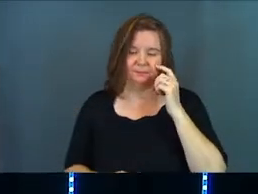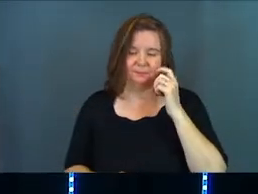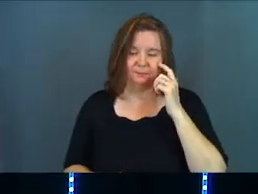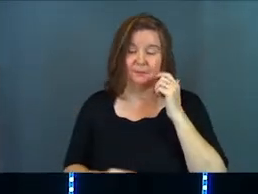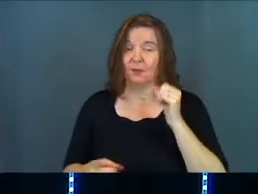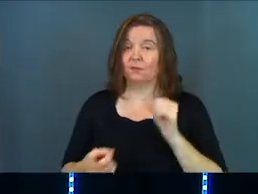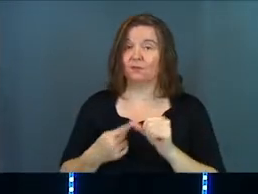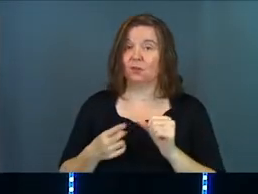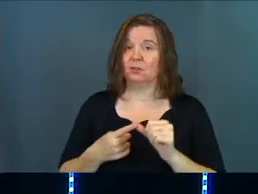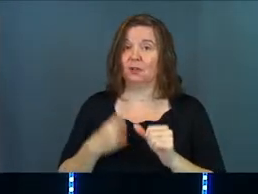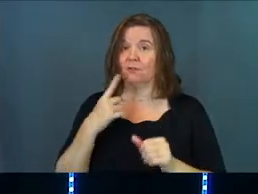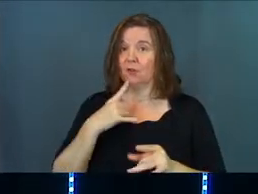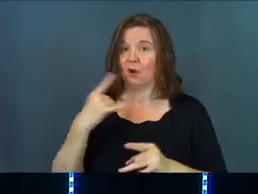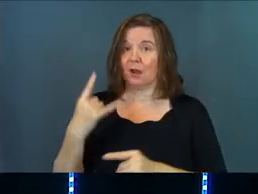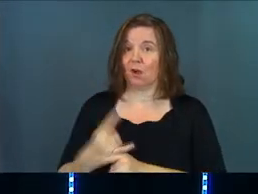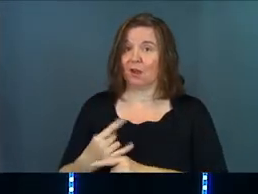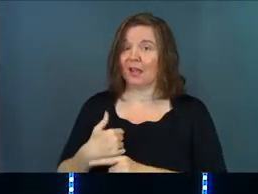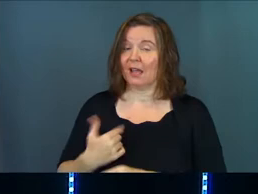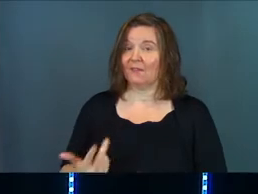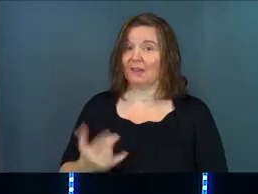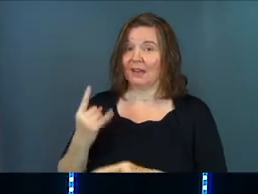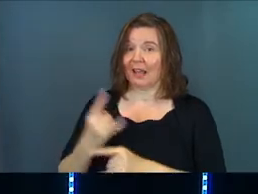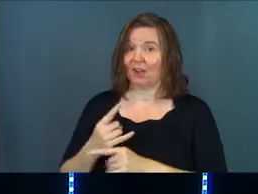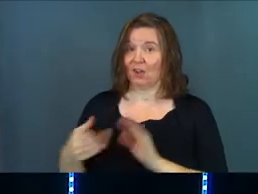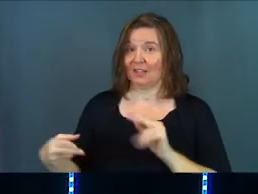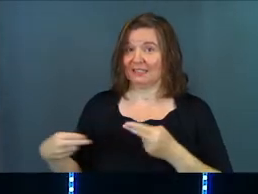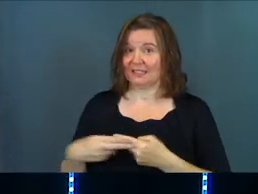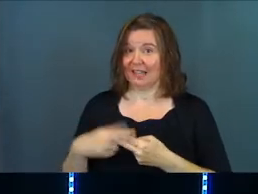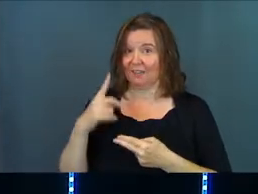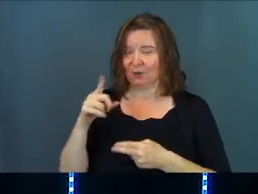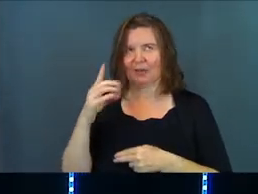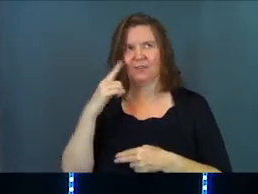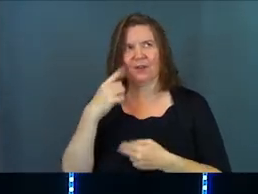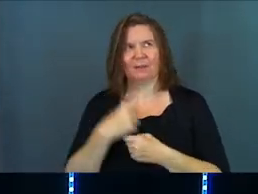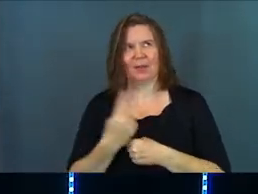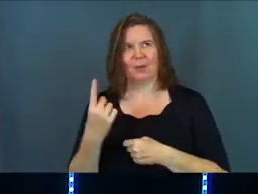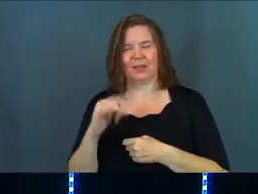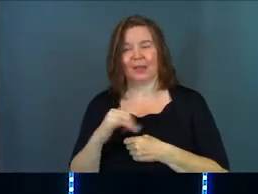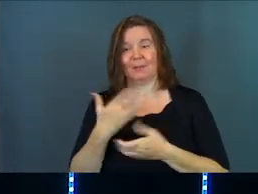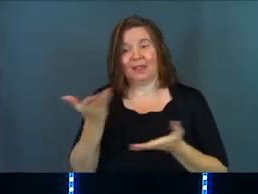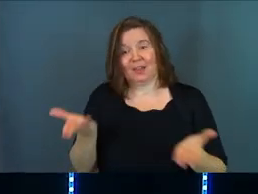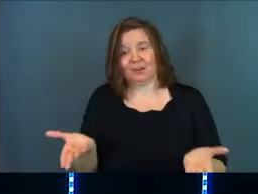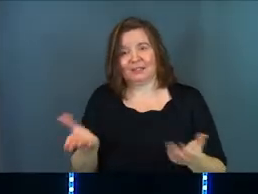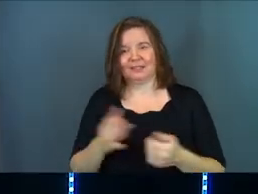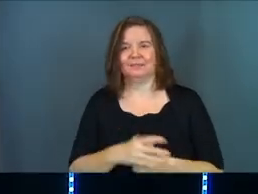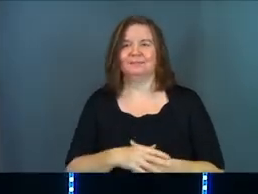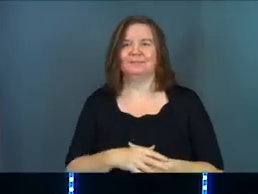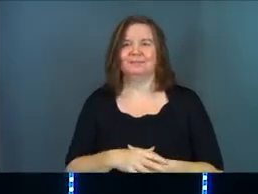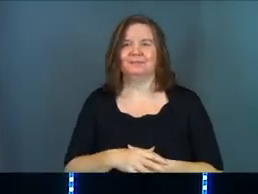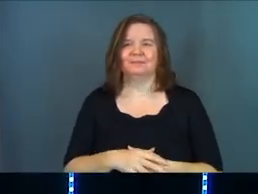So first off, when it comes to alcohol, I've actually got an alcohol slide for you. I never thought I'd make one, but there it is.